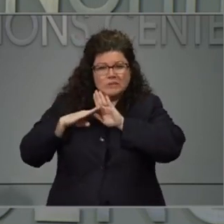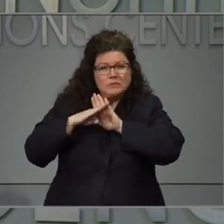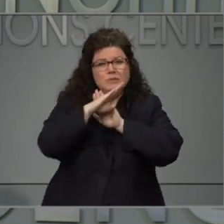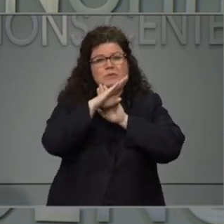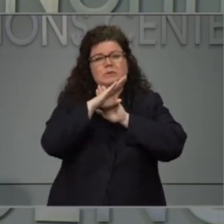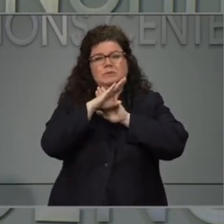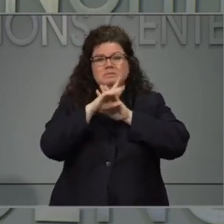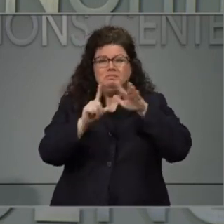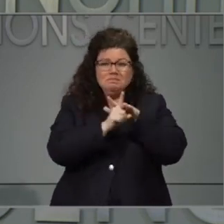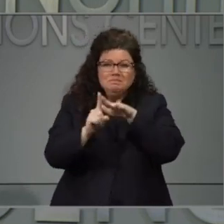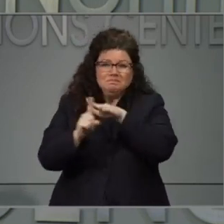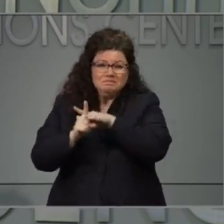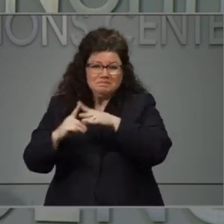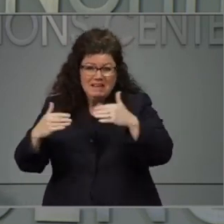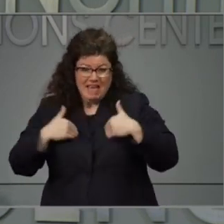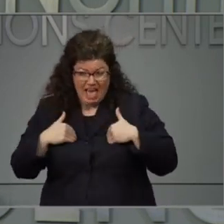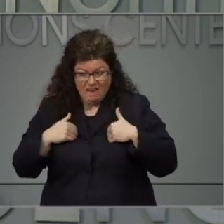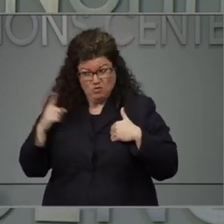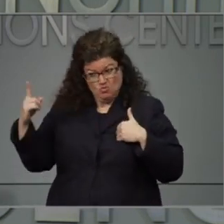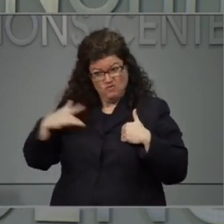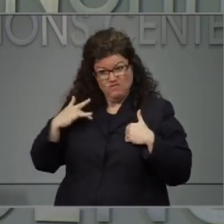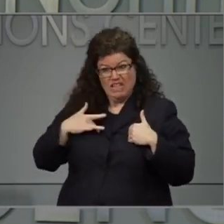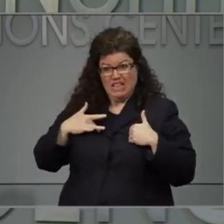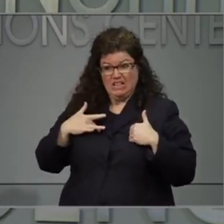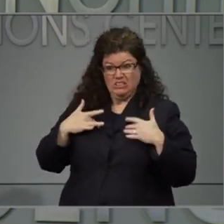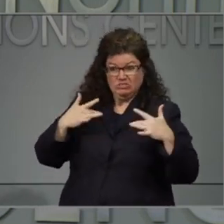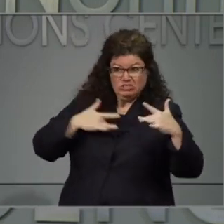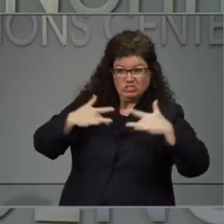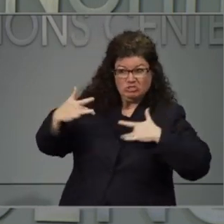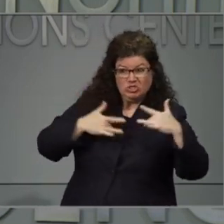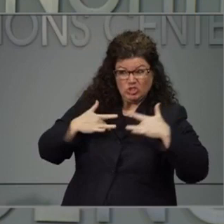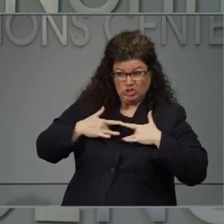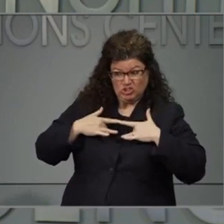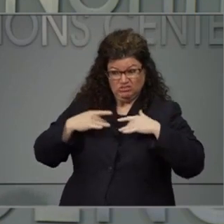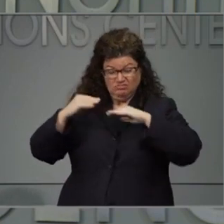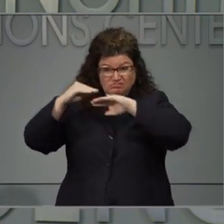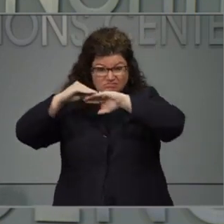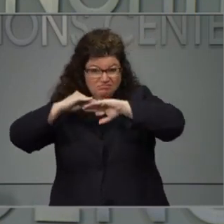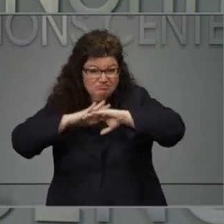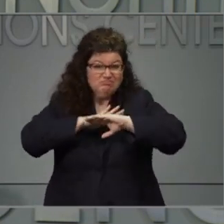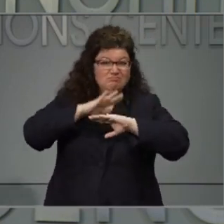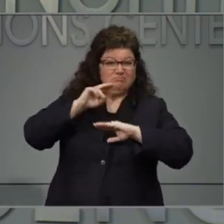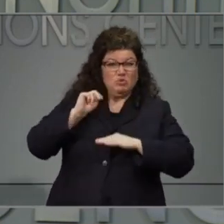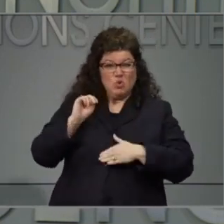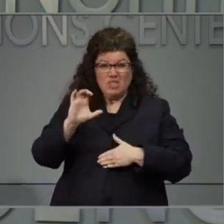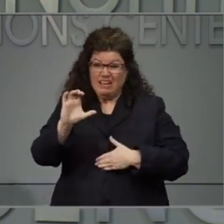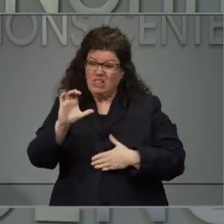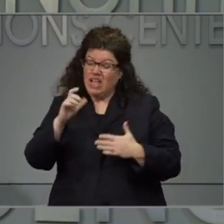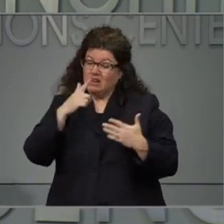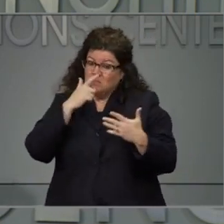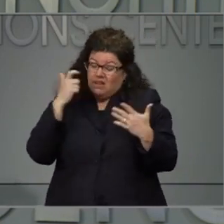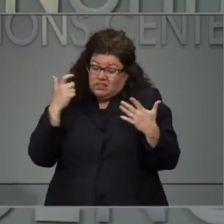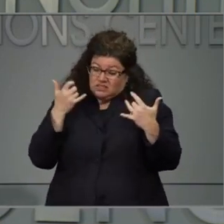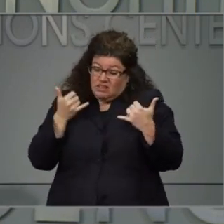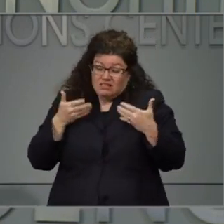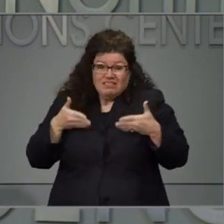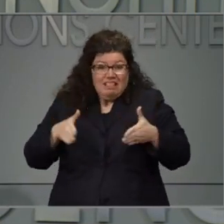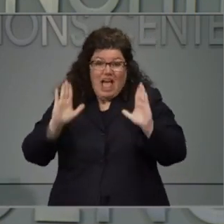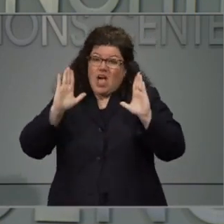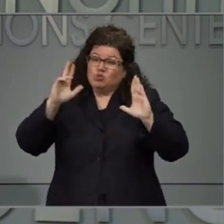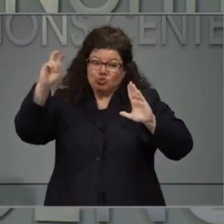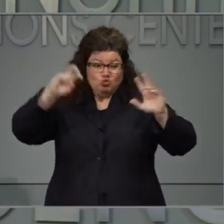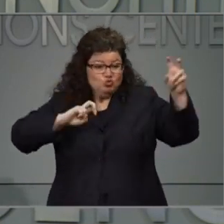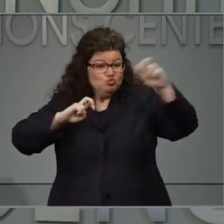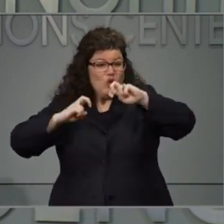Does that concern you that these folks would, you know, or borders are open and folks would be able to come